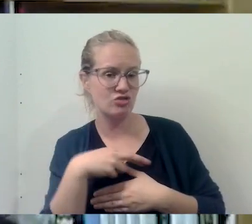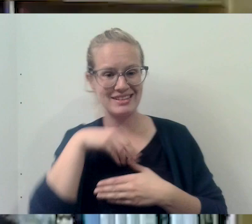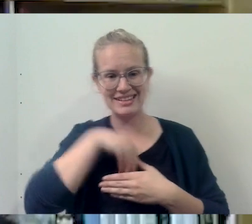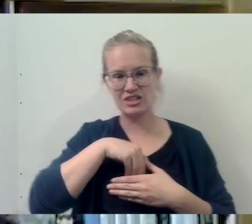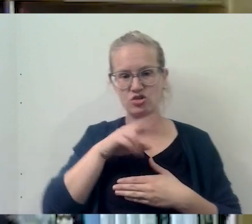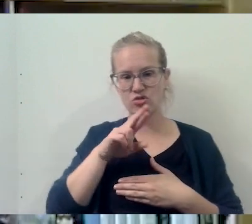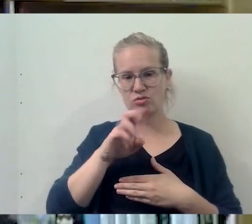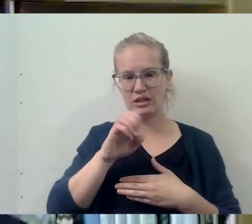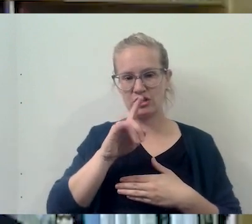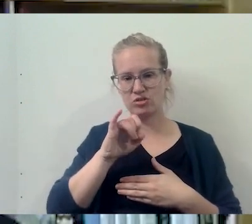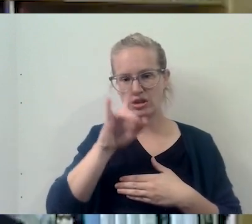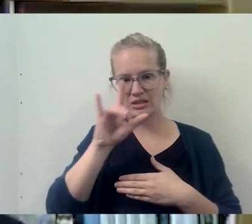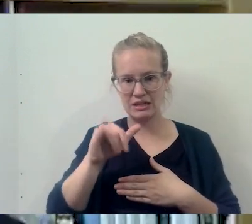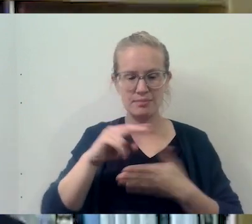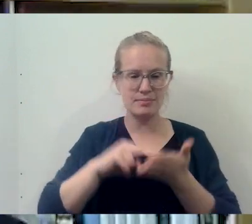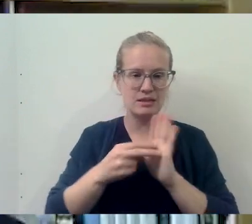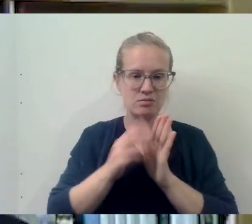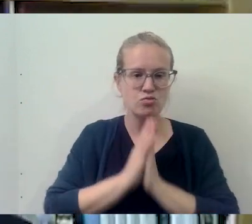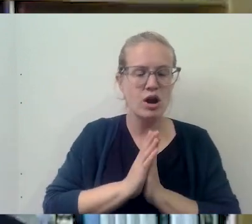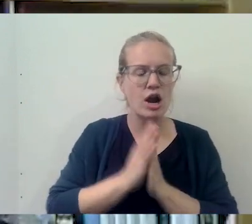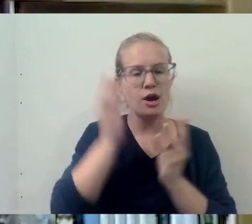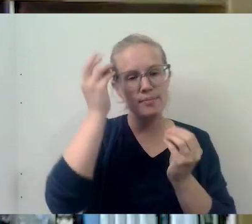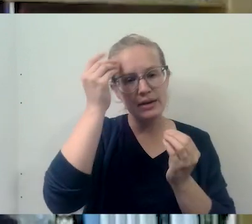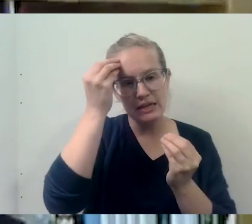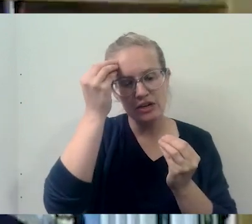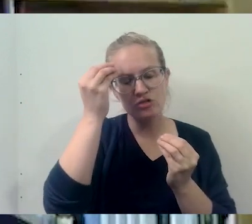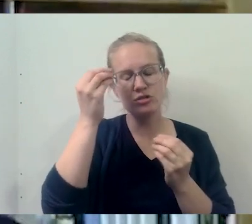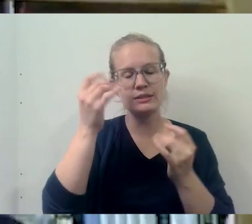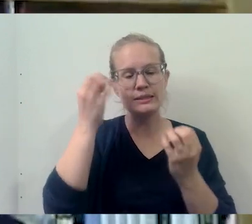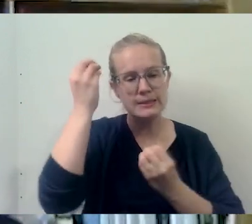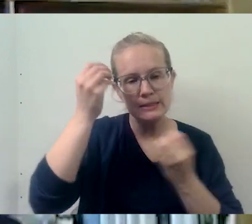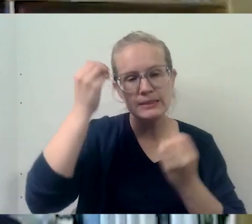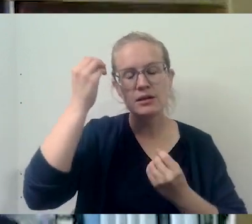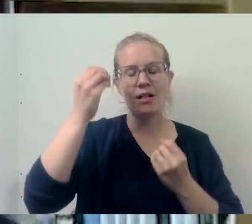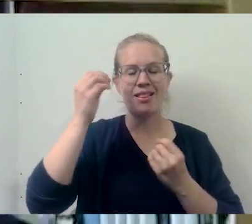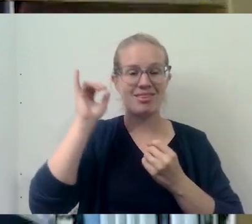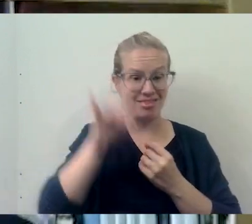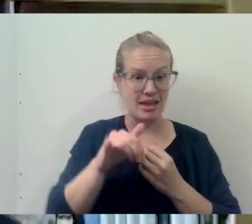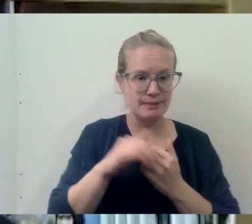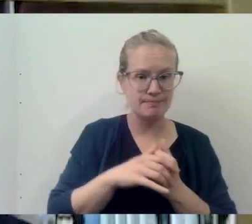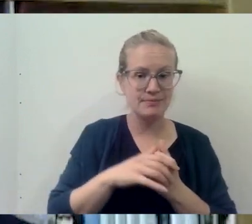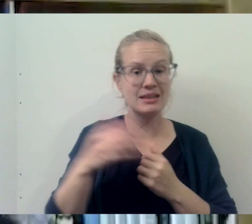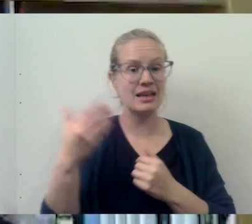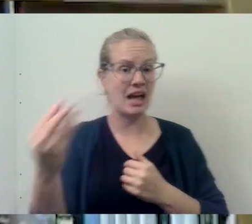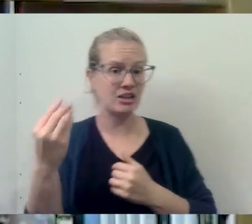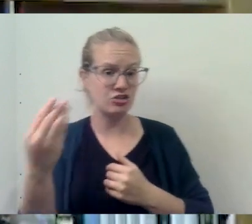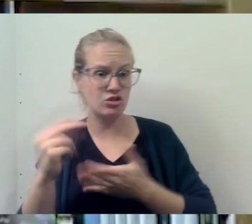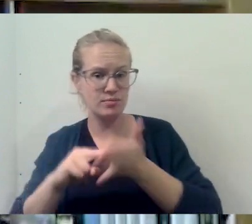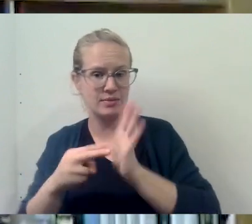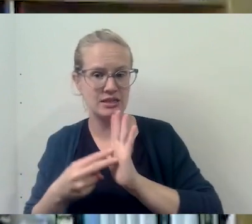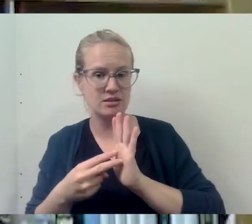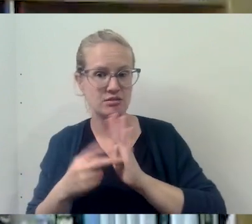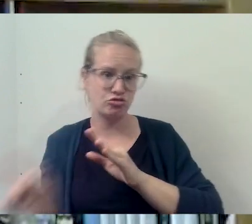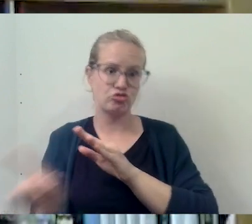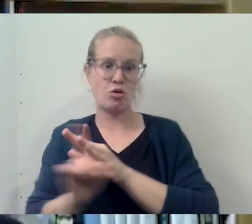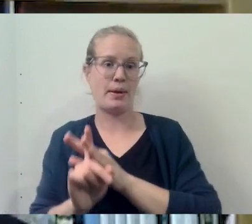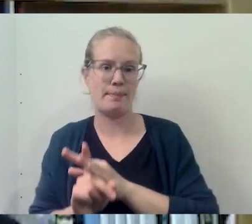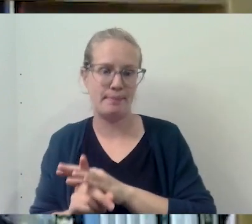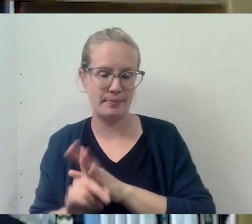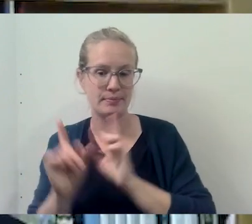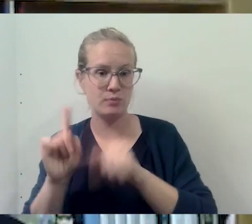Internal religiosity is sort of prayer, meditation, reflection, all of that. And external is just sort of showing up,